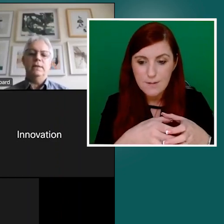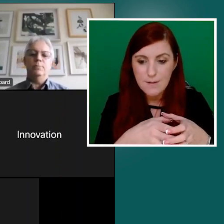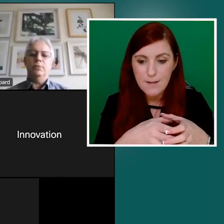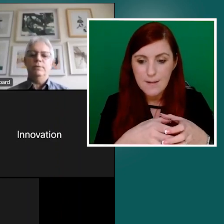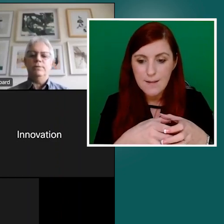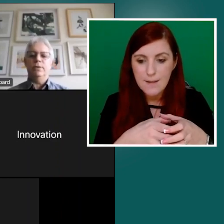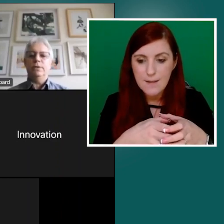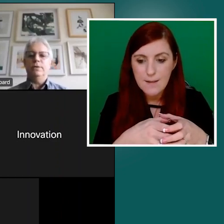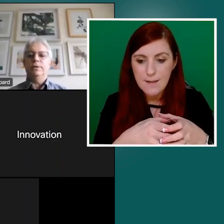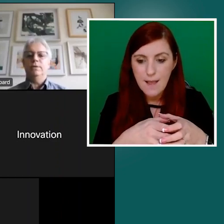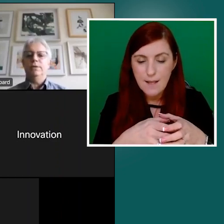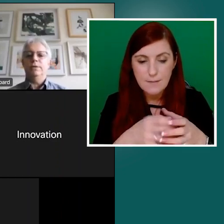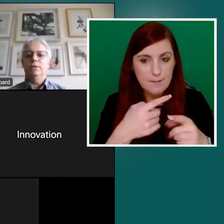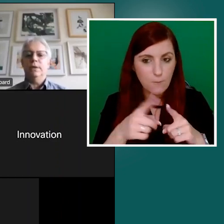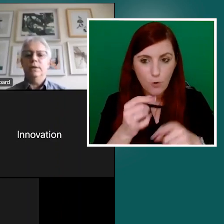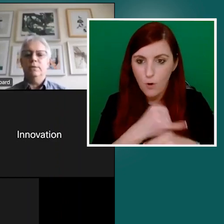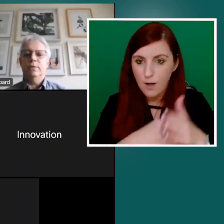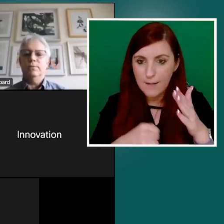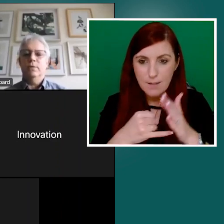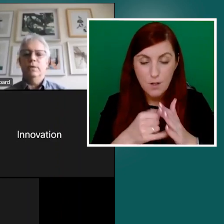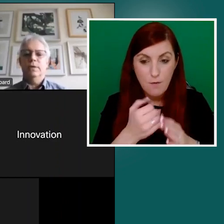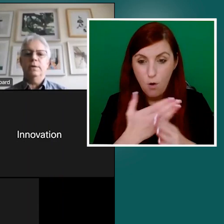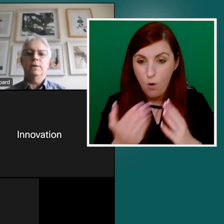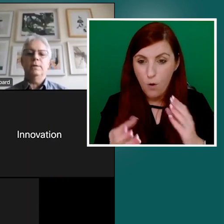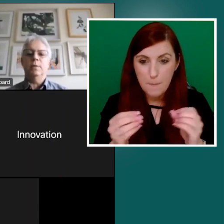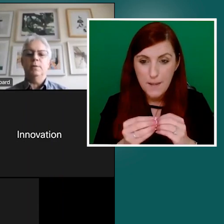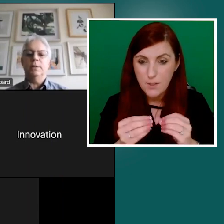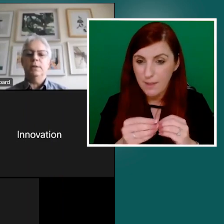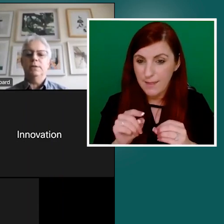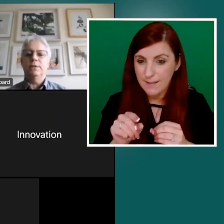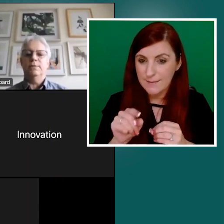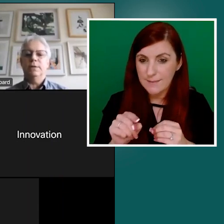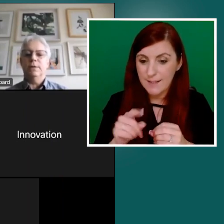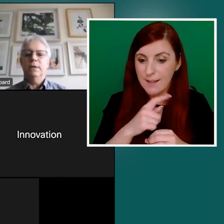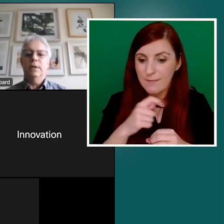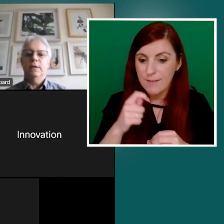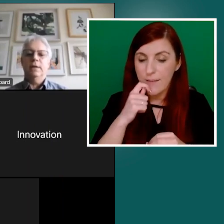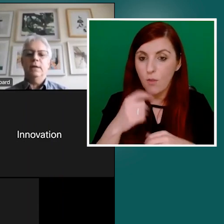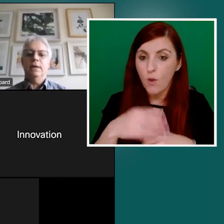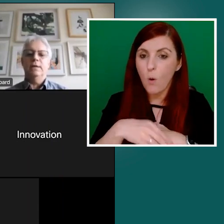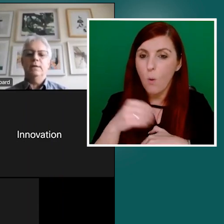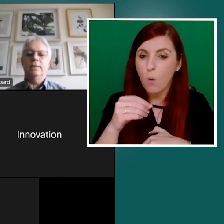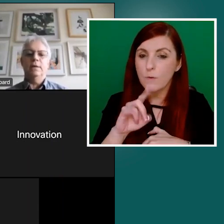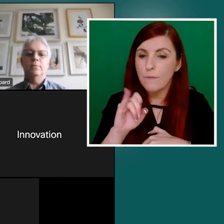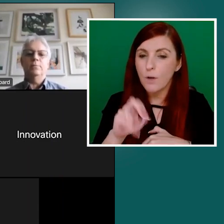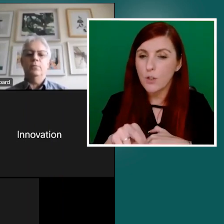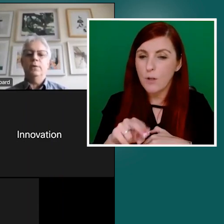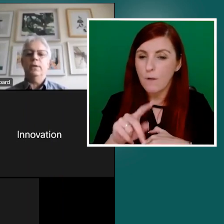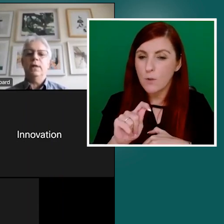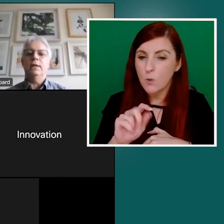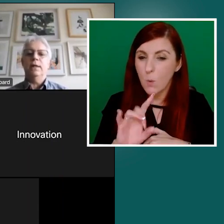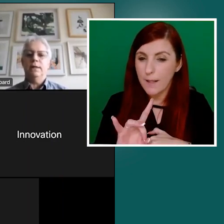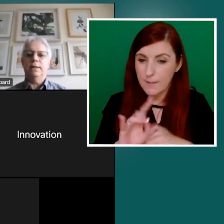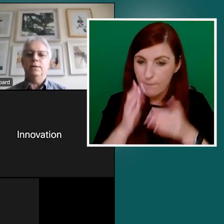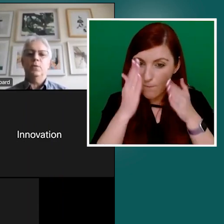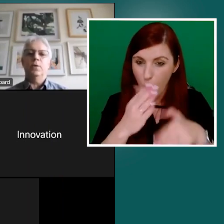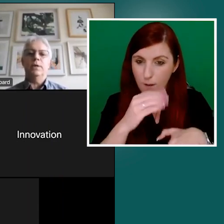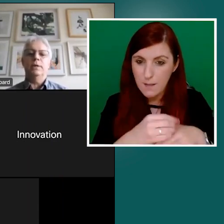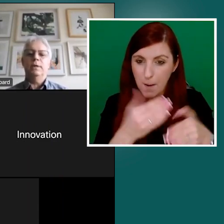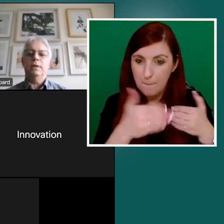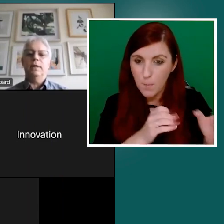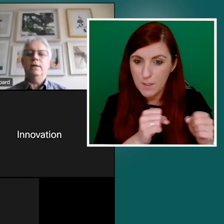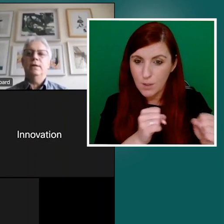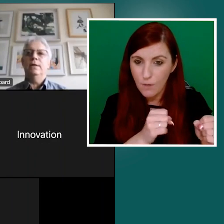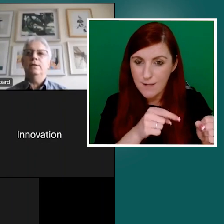that the previous versions of the toolkit were for the public service. And they were really highlighting this